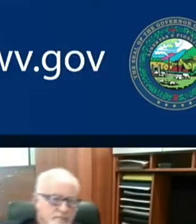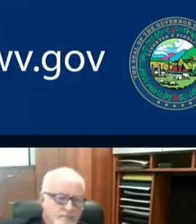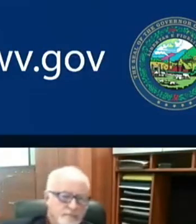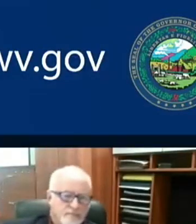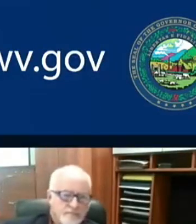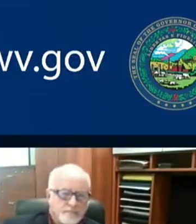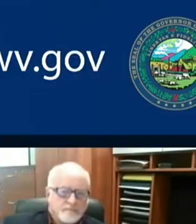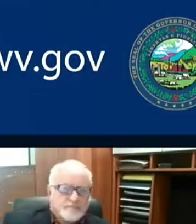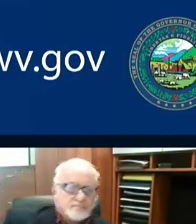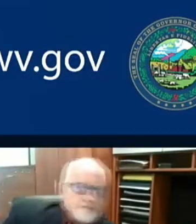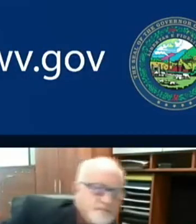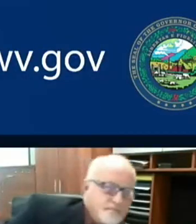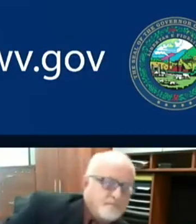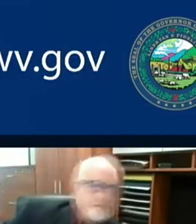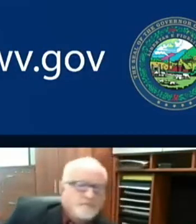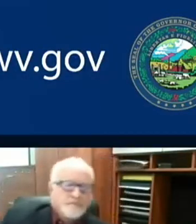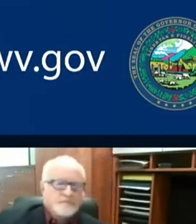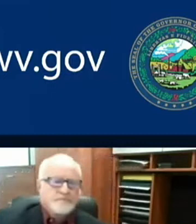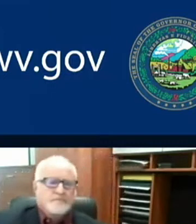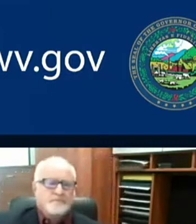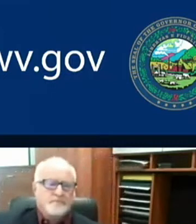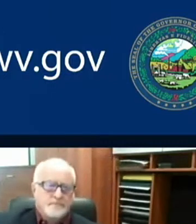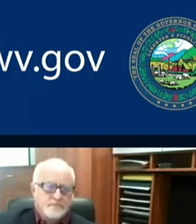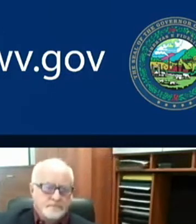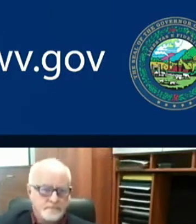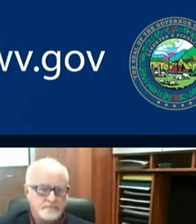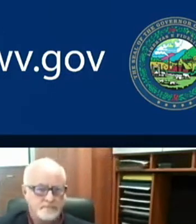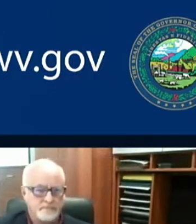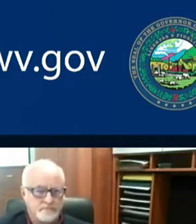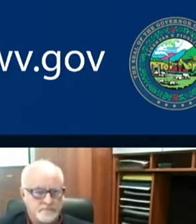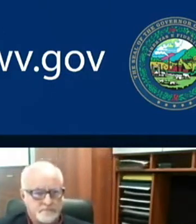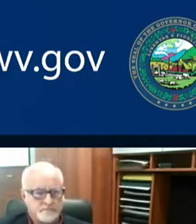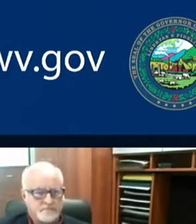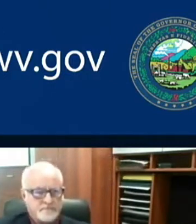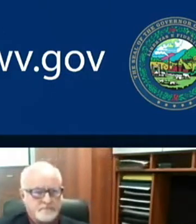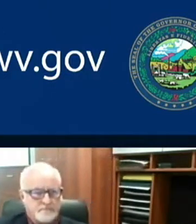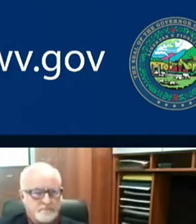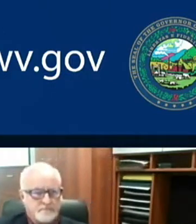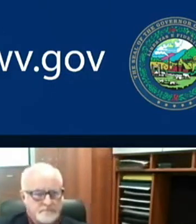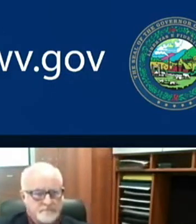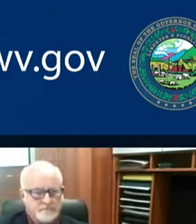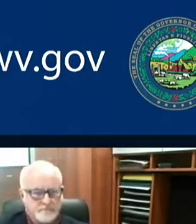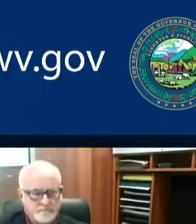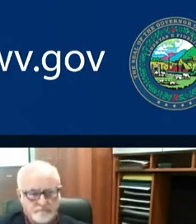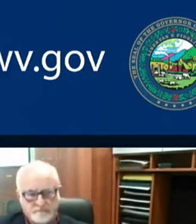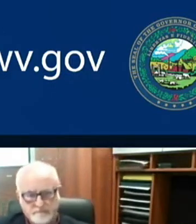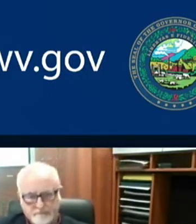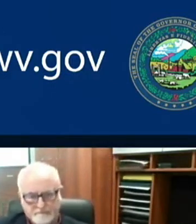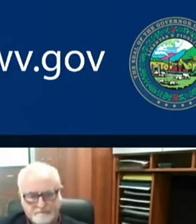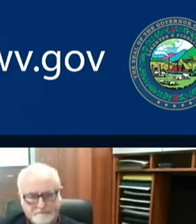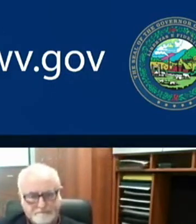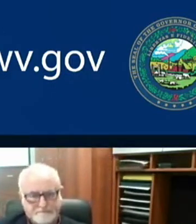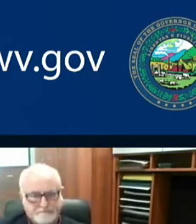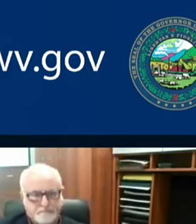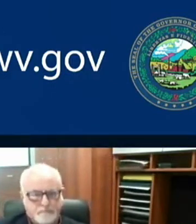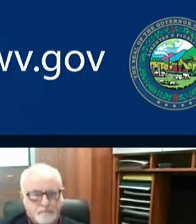media members joining us virtually to practice good social distancing. First questioner we have today is Annie Moore with WVVA.